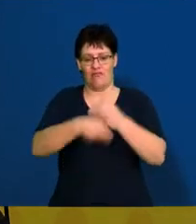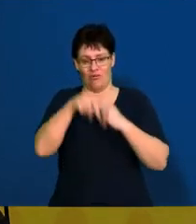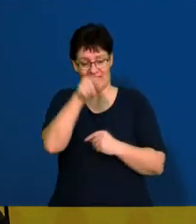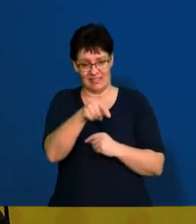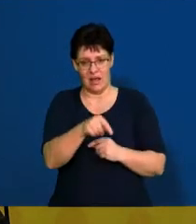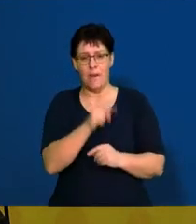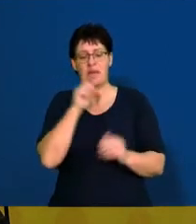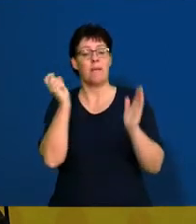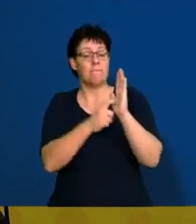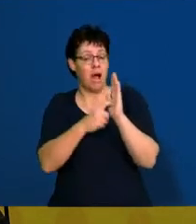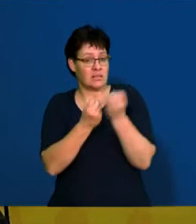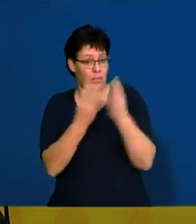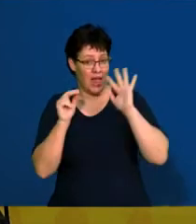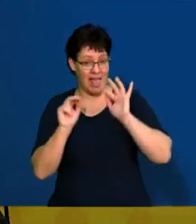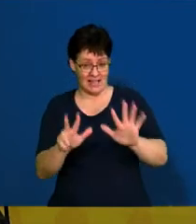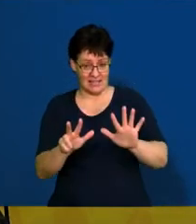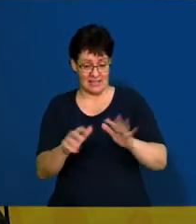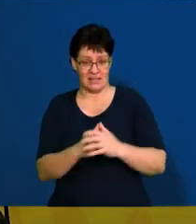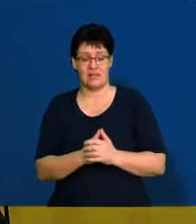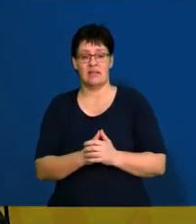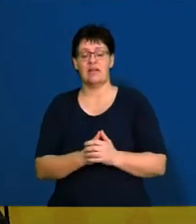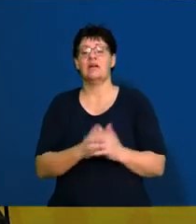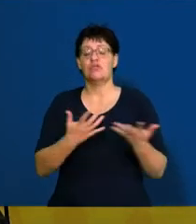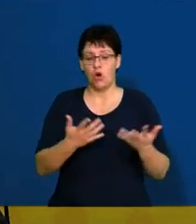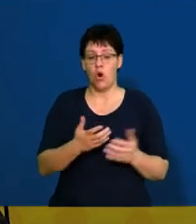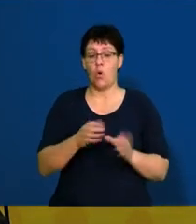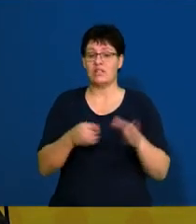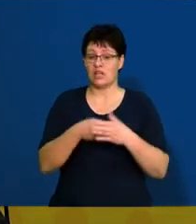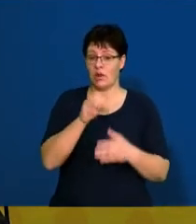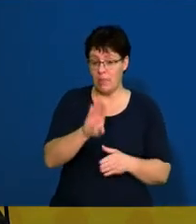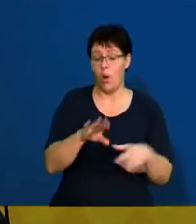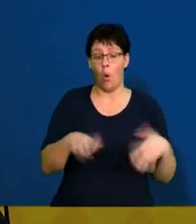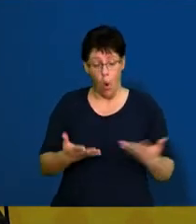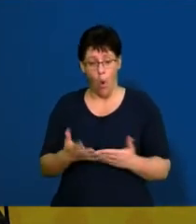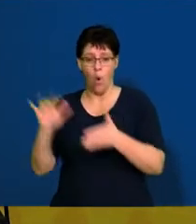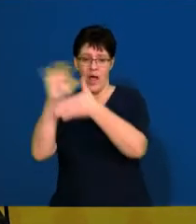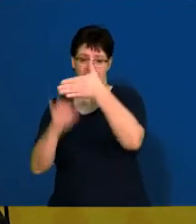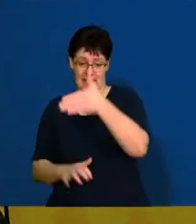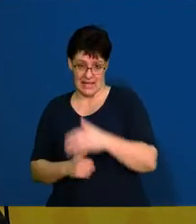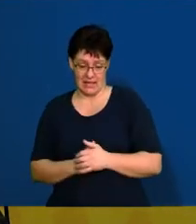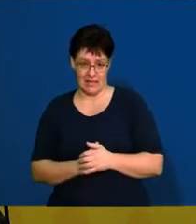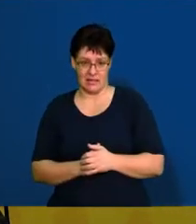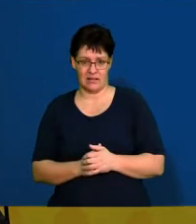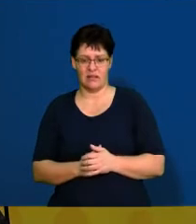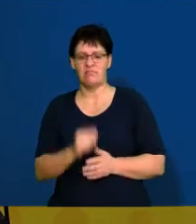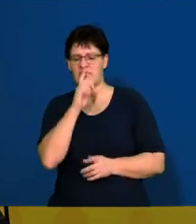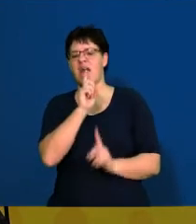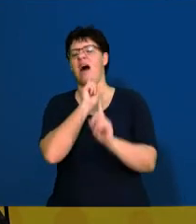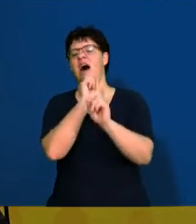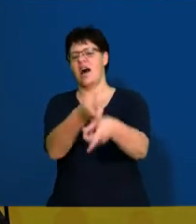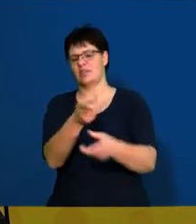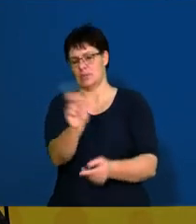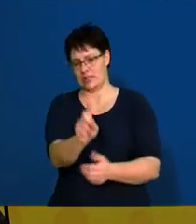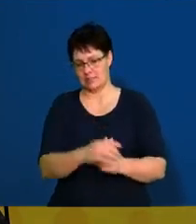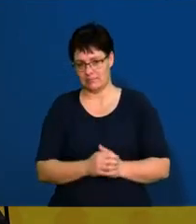and this question is for eight marks, can be a section B question, it can also be an essay question. So, let's see what the